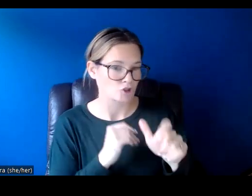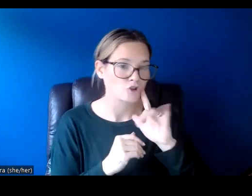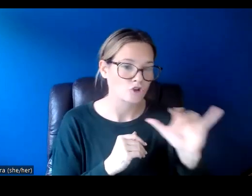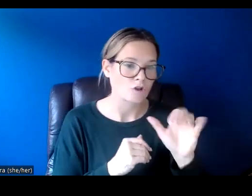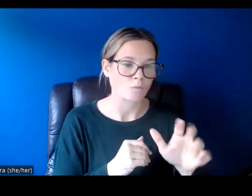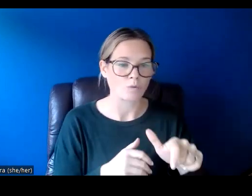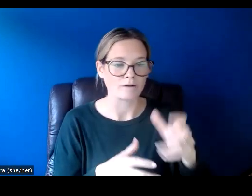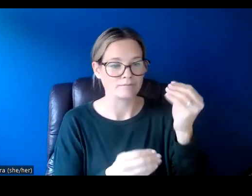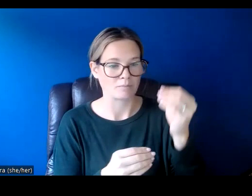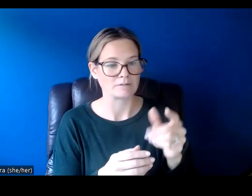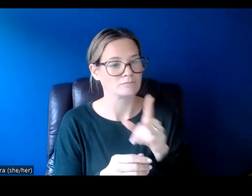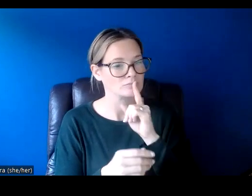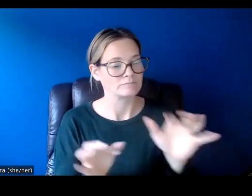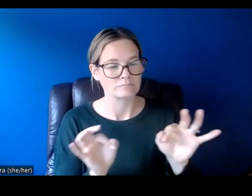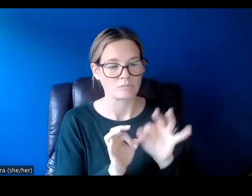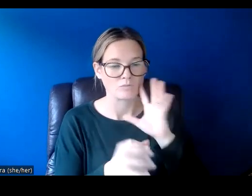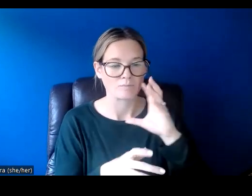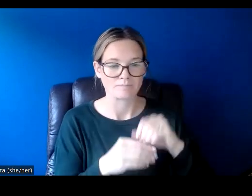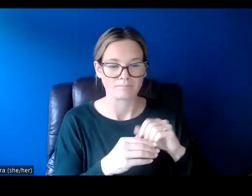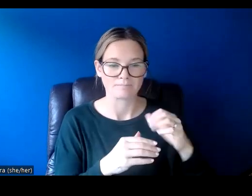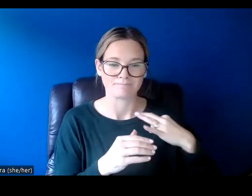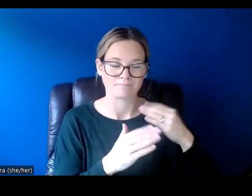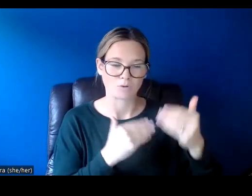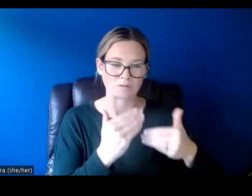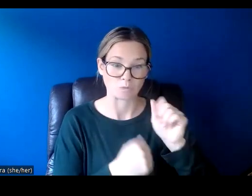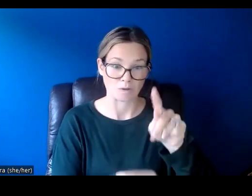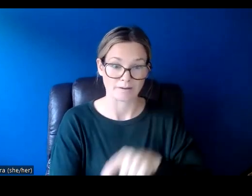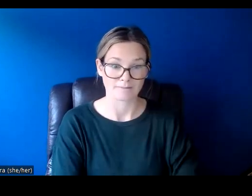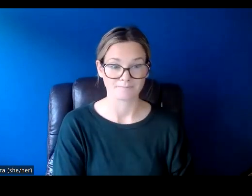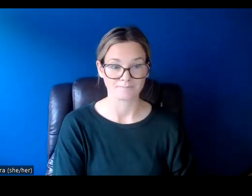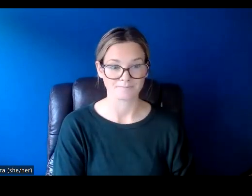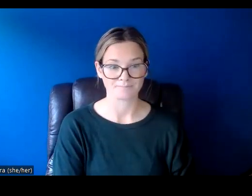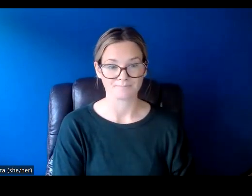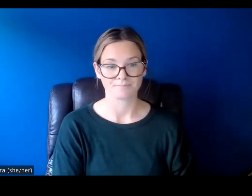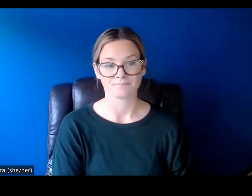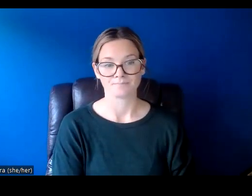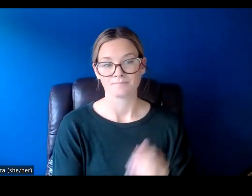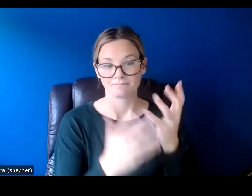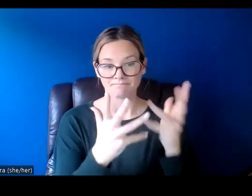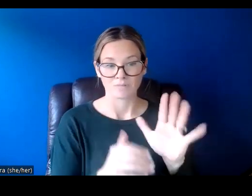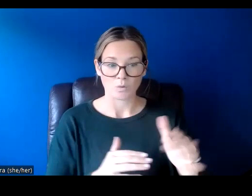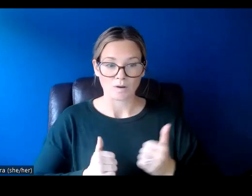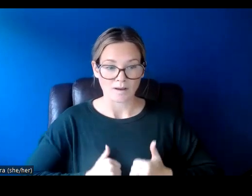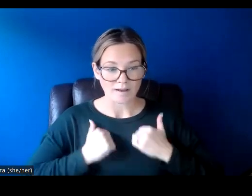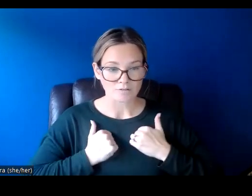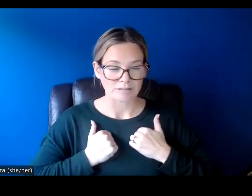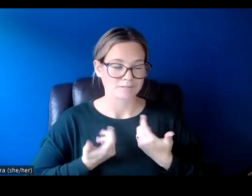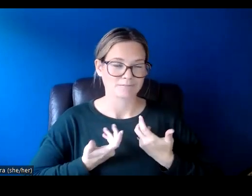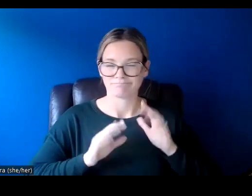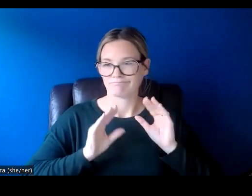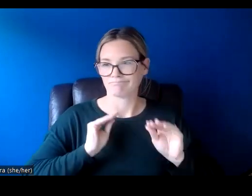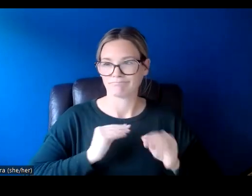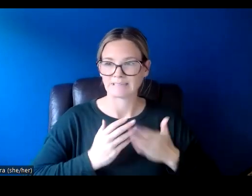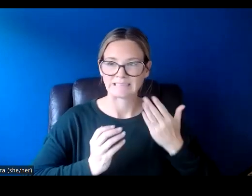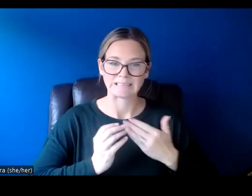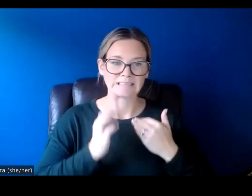information we really need from you in this. After that, just your address, very straightforward, and